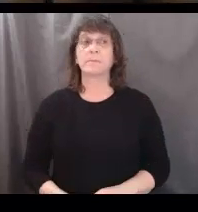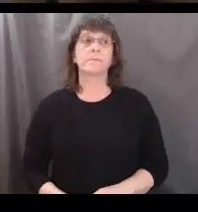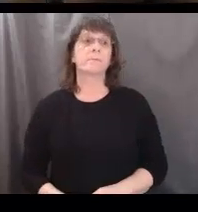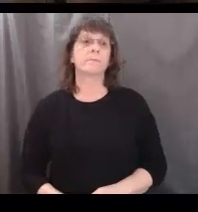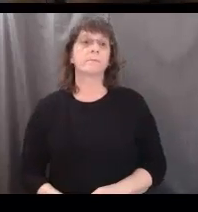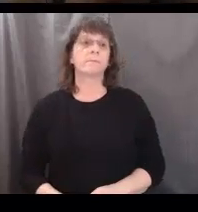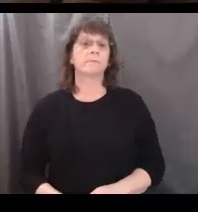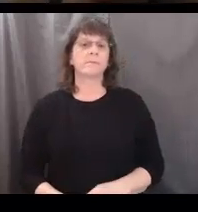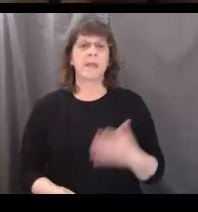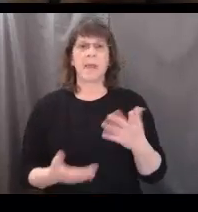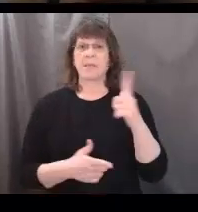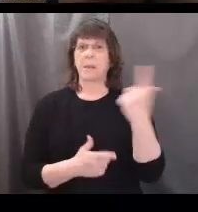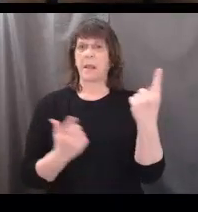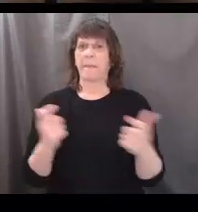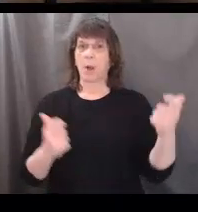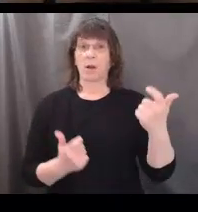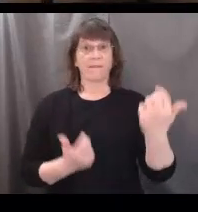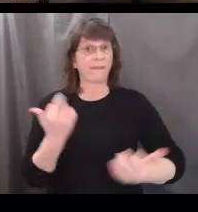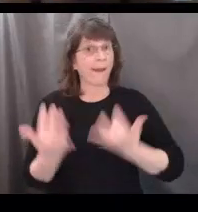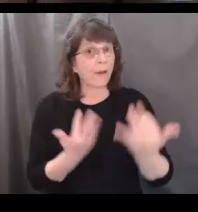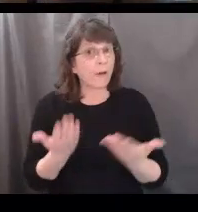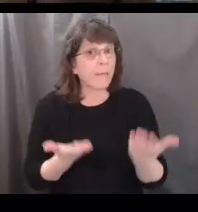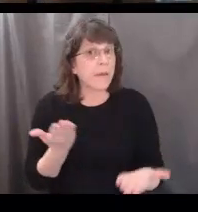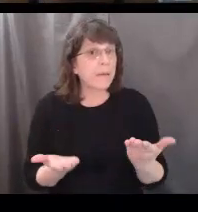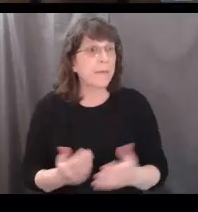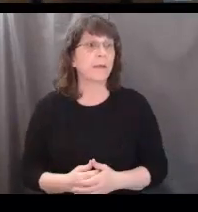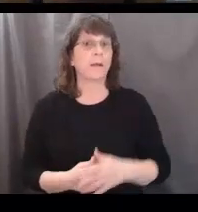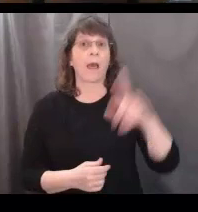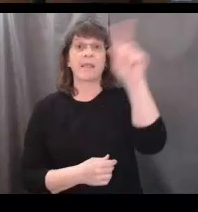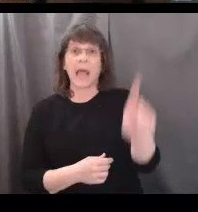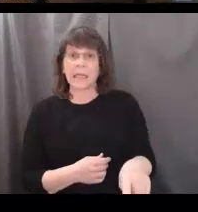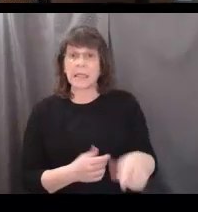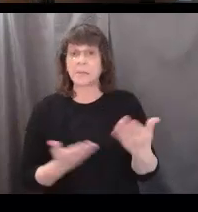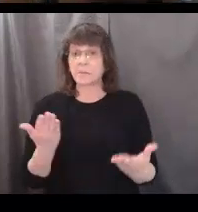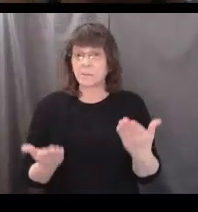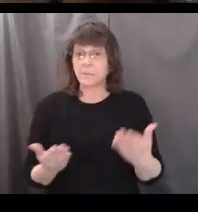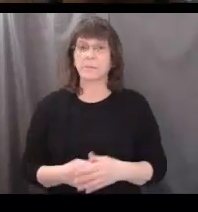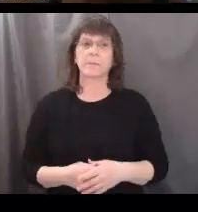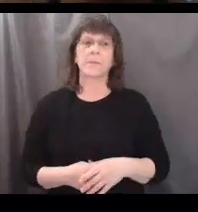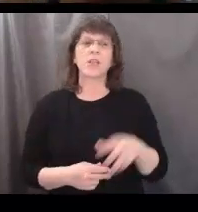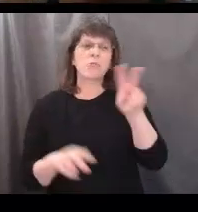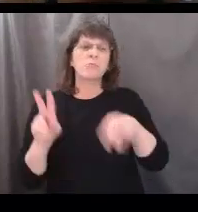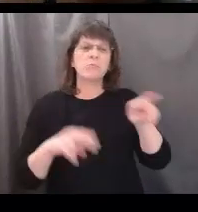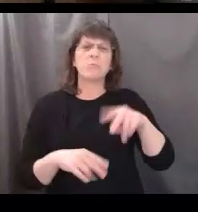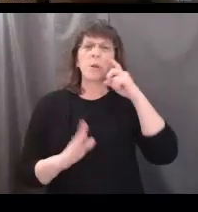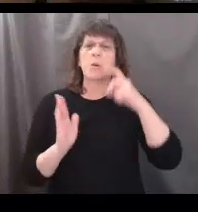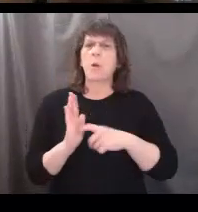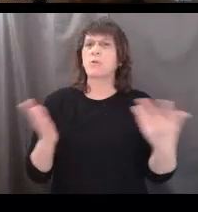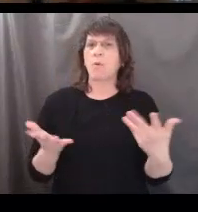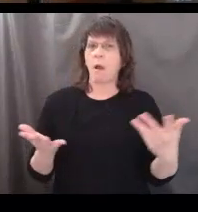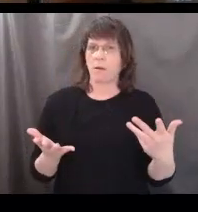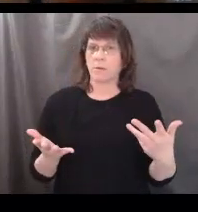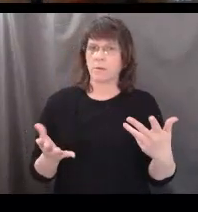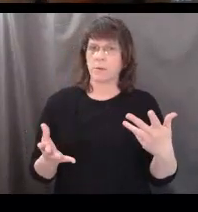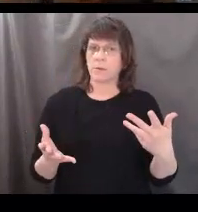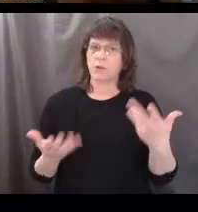Maybe something bigger like a fire? Maybe lightning? What observations can you make to